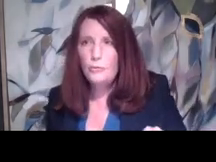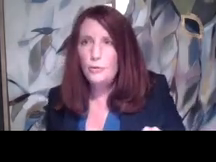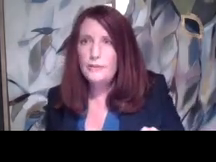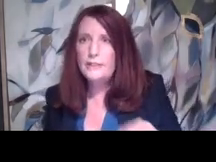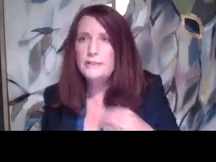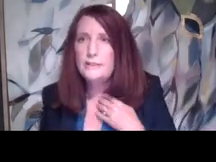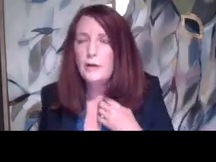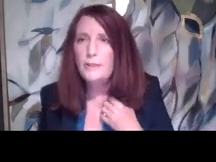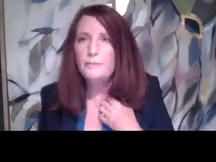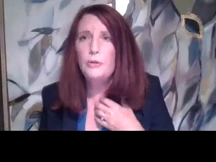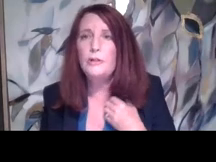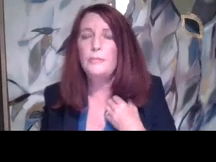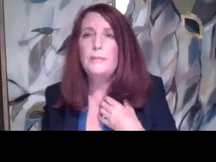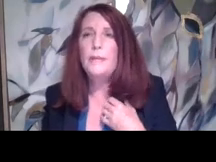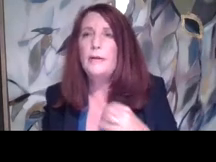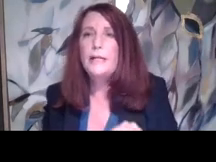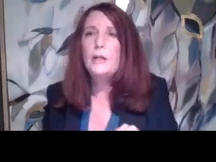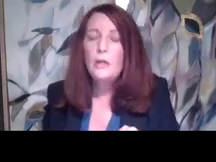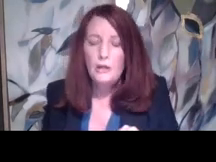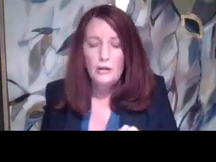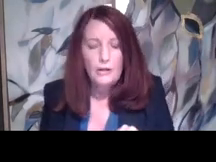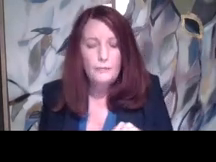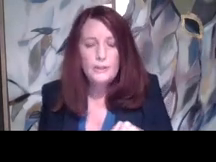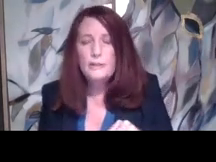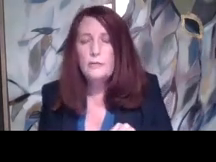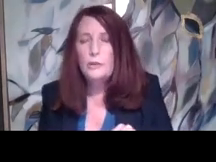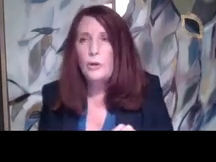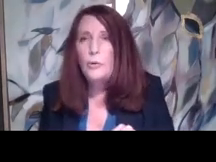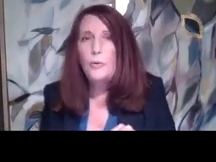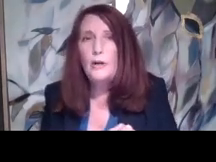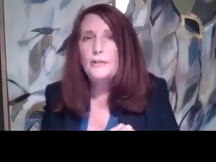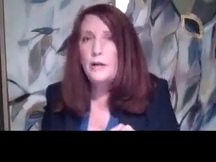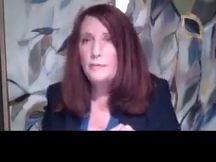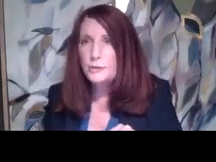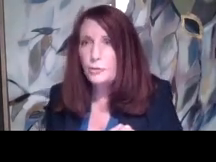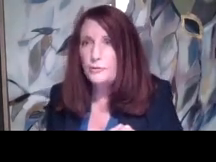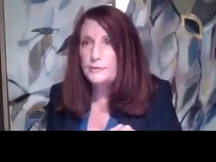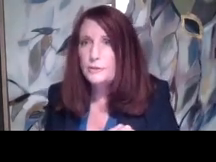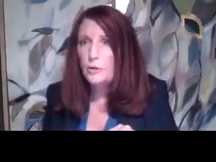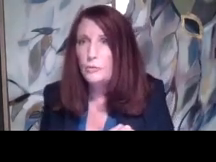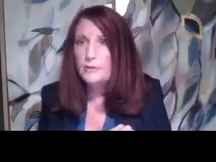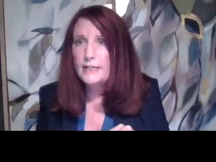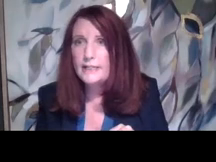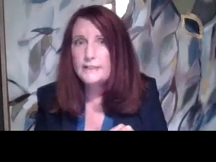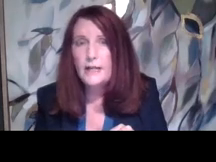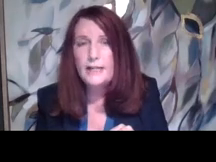we'll, we'll then tell people a little bit about, like, if what's, you know, who, what are the covered schools? So the next slide